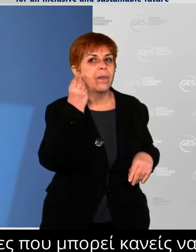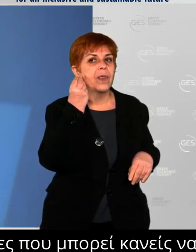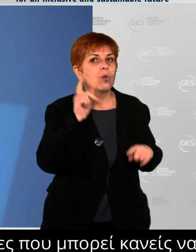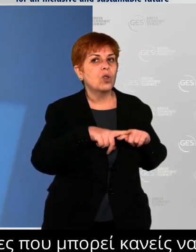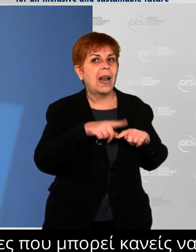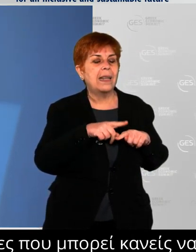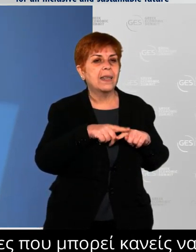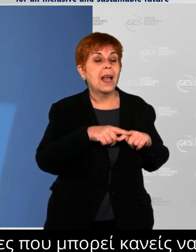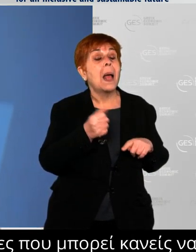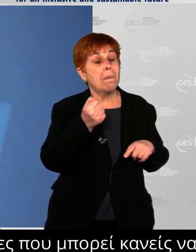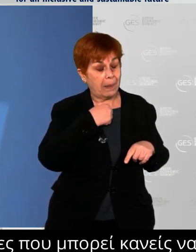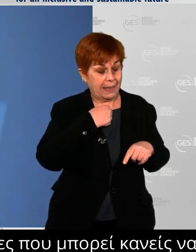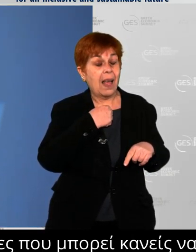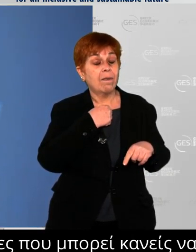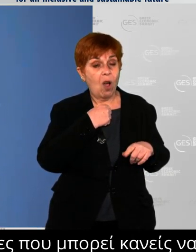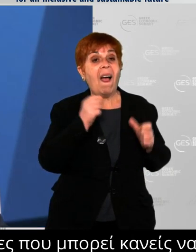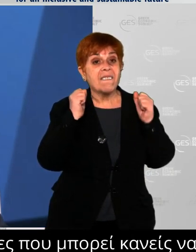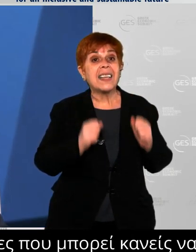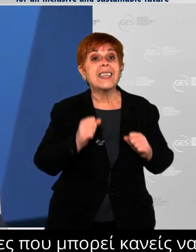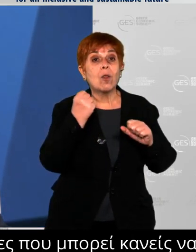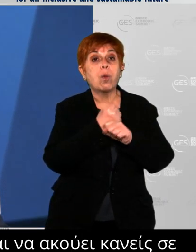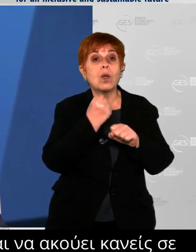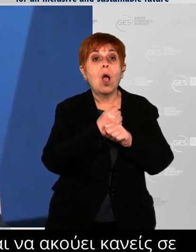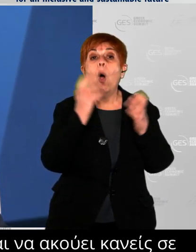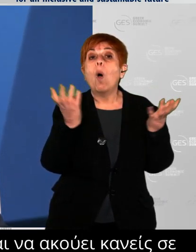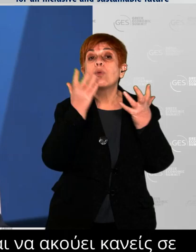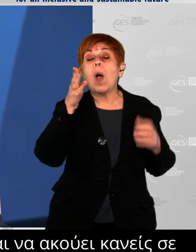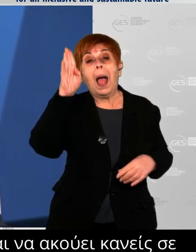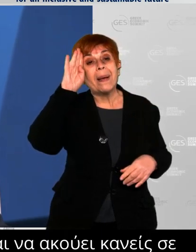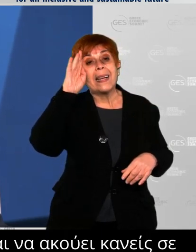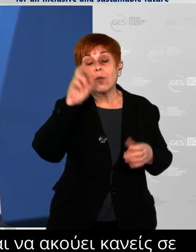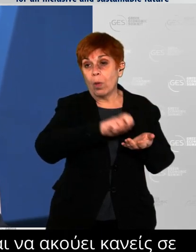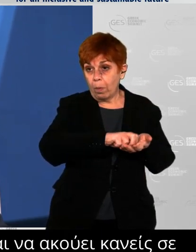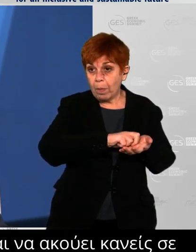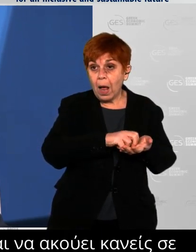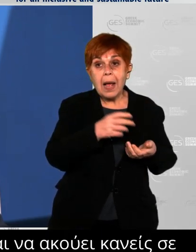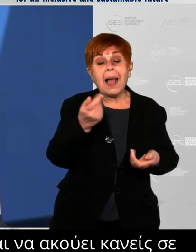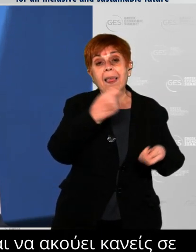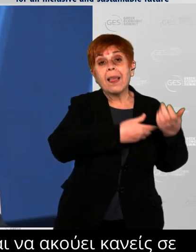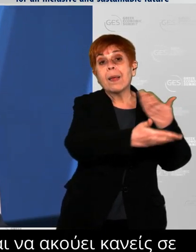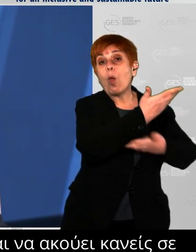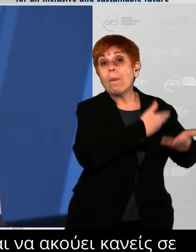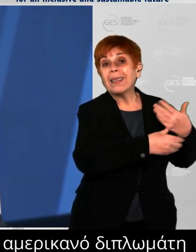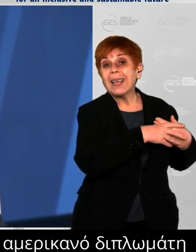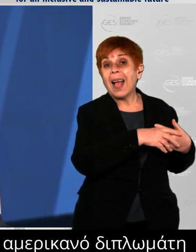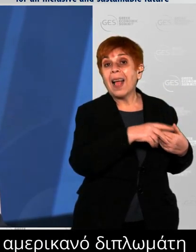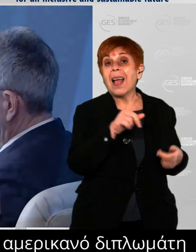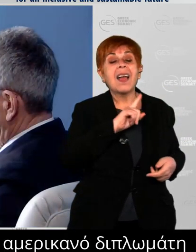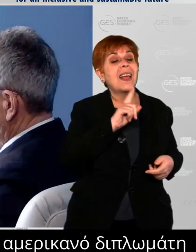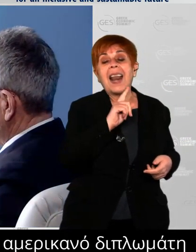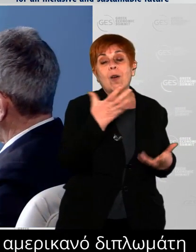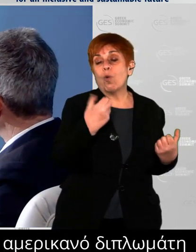of any American diplomat is to be a good listener. Because we don't have all the answers. Greece has lived through